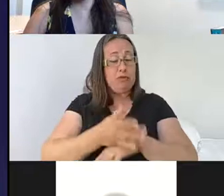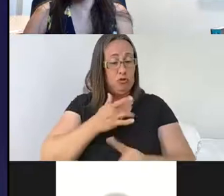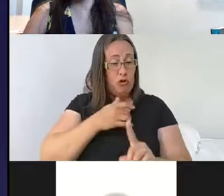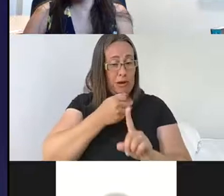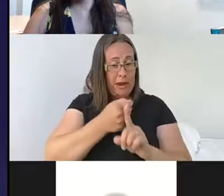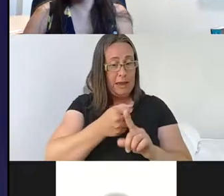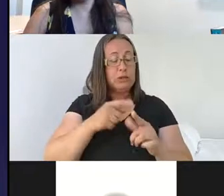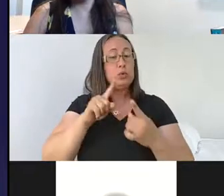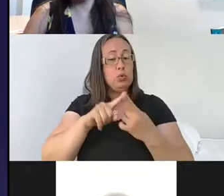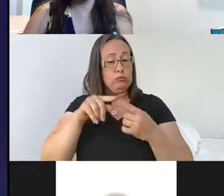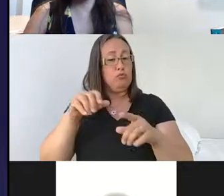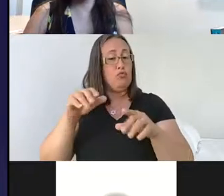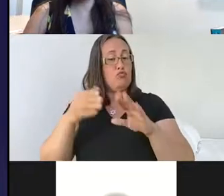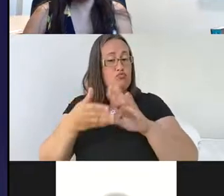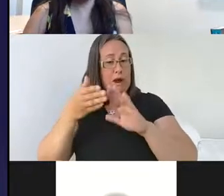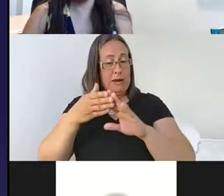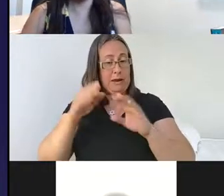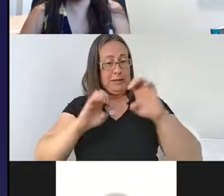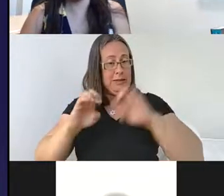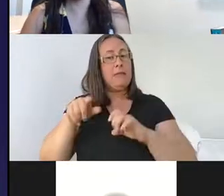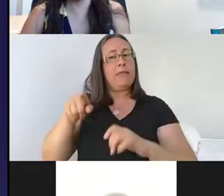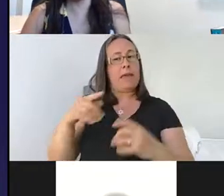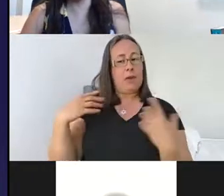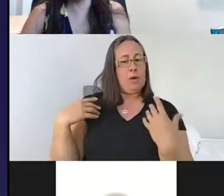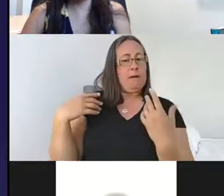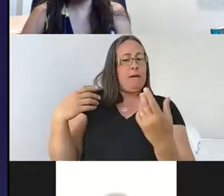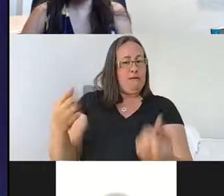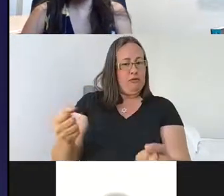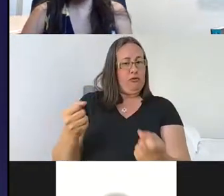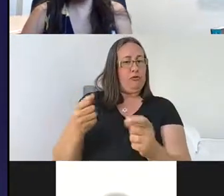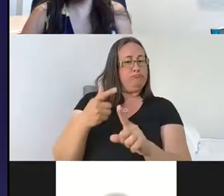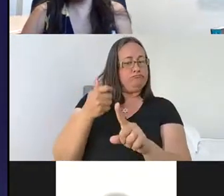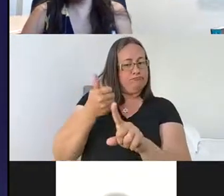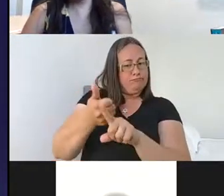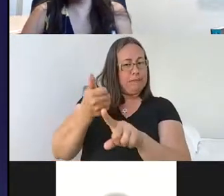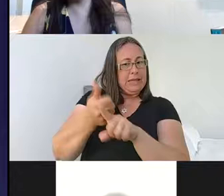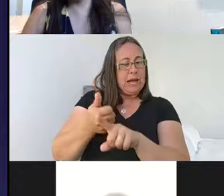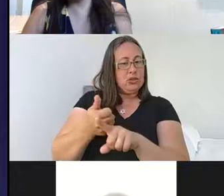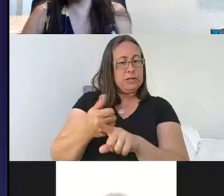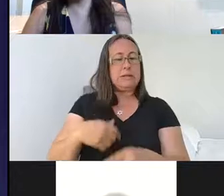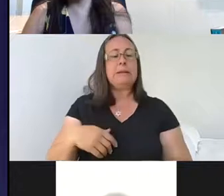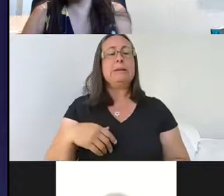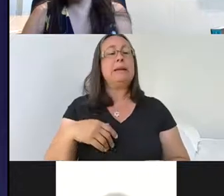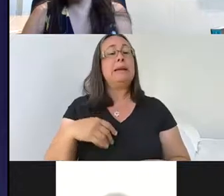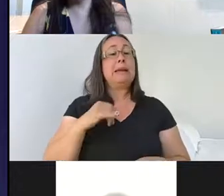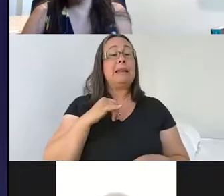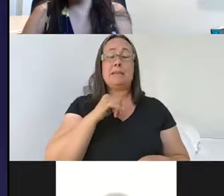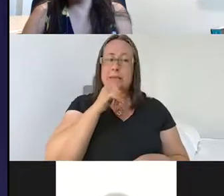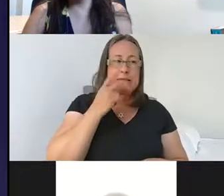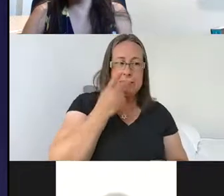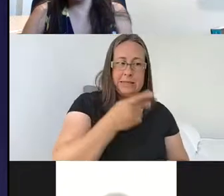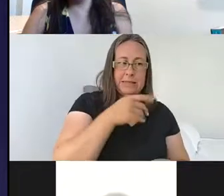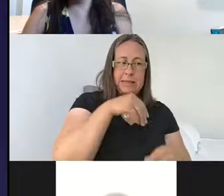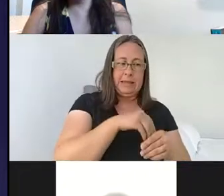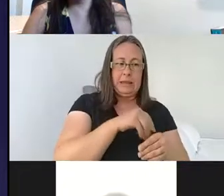we see that they've recovered endogenously. And that's not something that we saw in the adults. You know, if we did the same experiment in a 30-day,